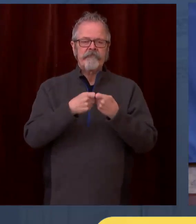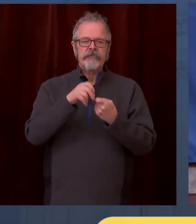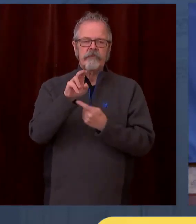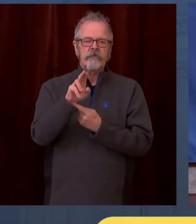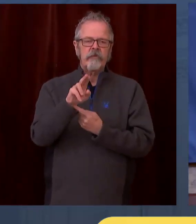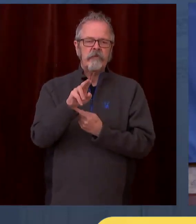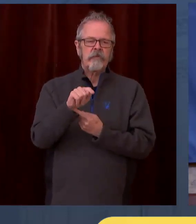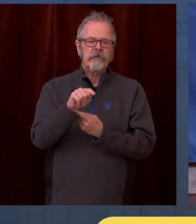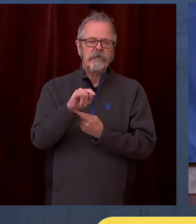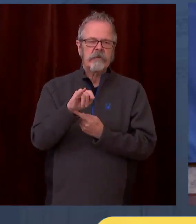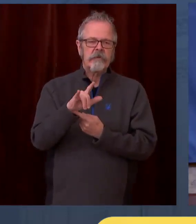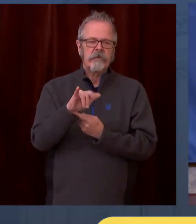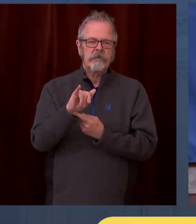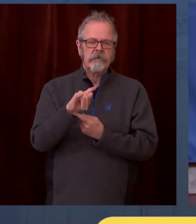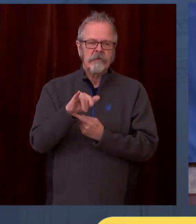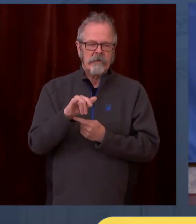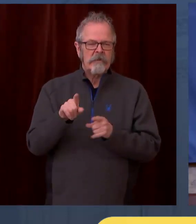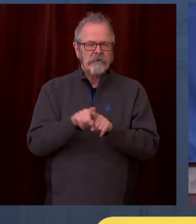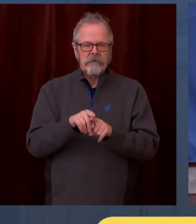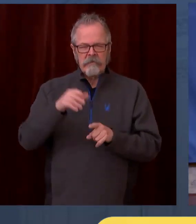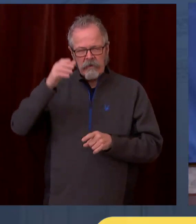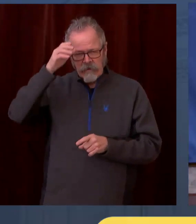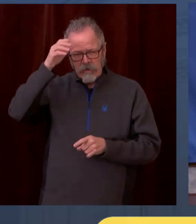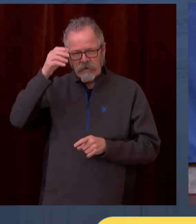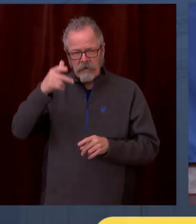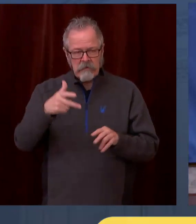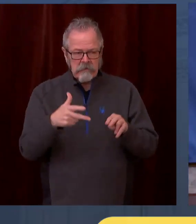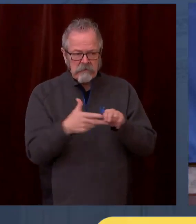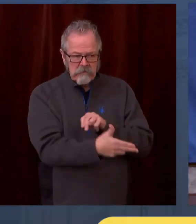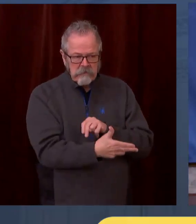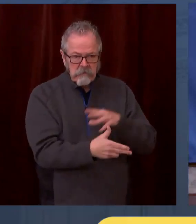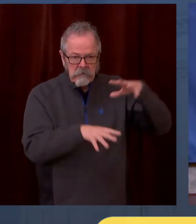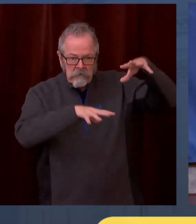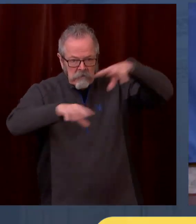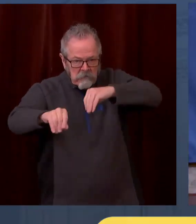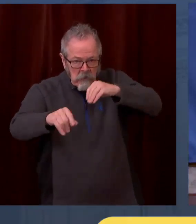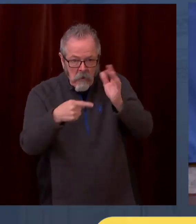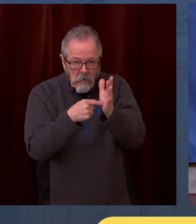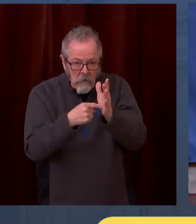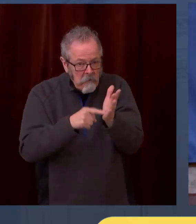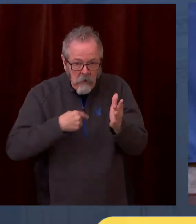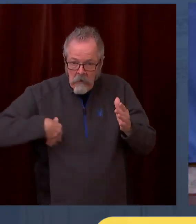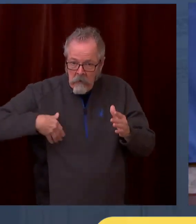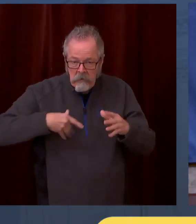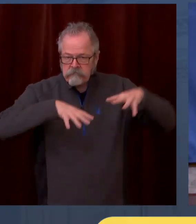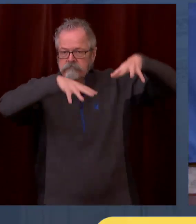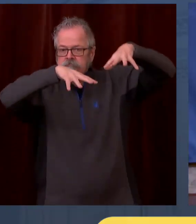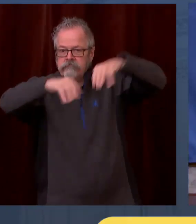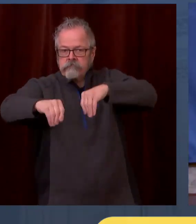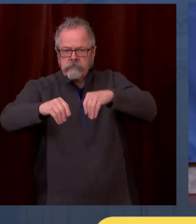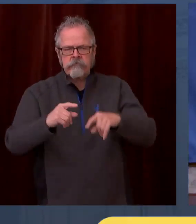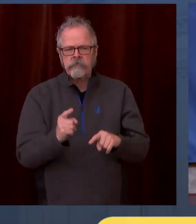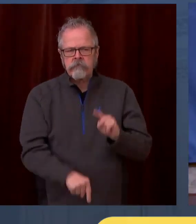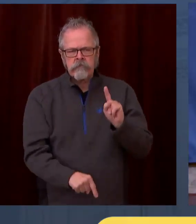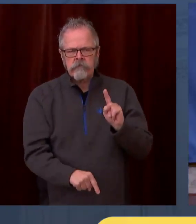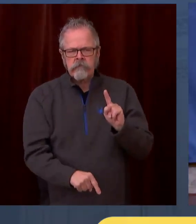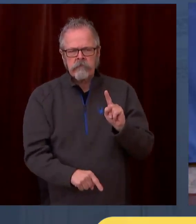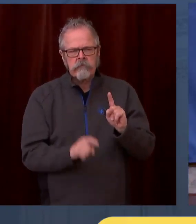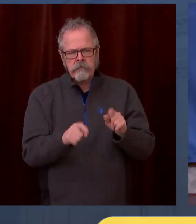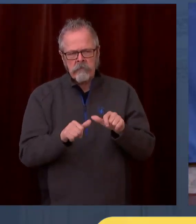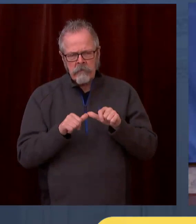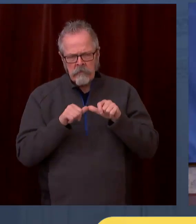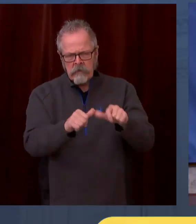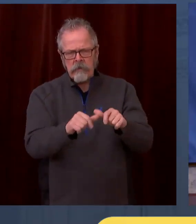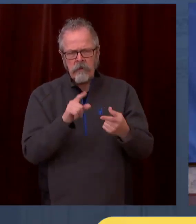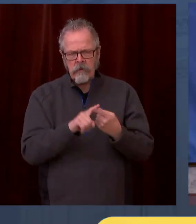I updated our Consumer Debt Garnishment Proclamation to protect any federal payments someone receives in response to